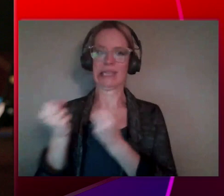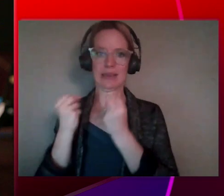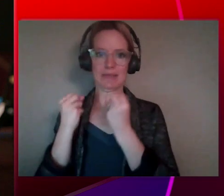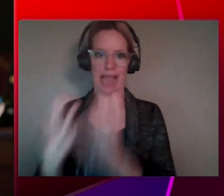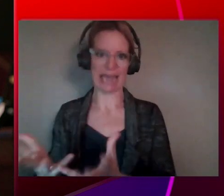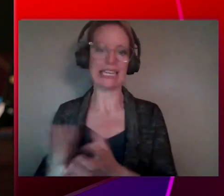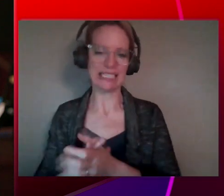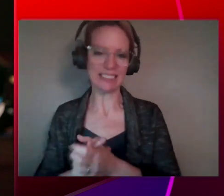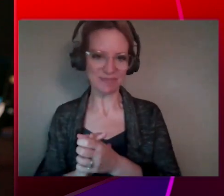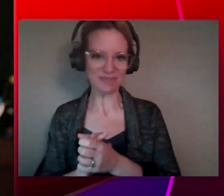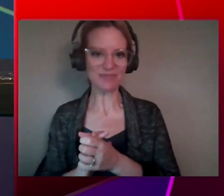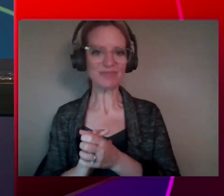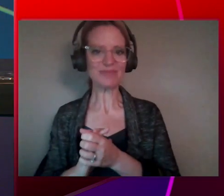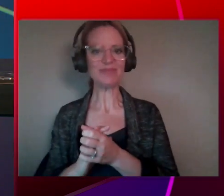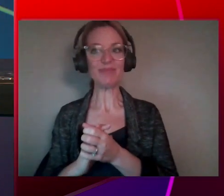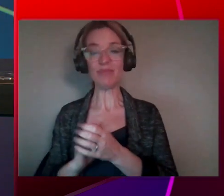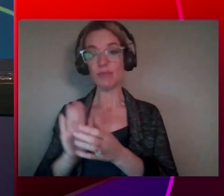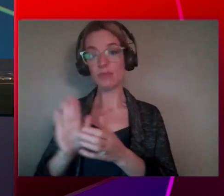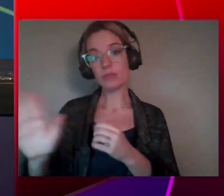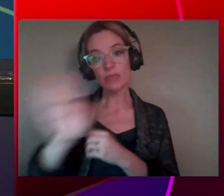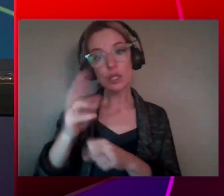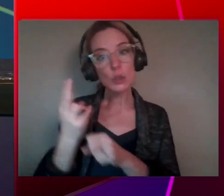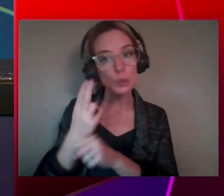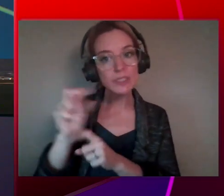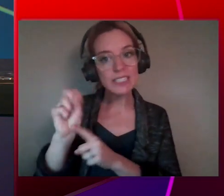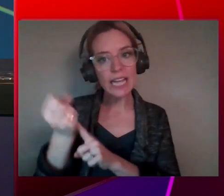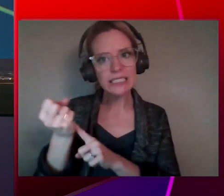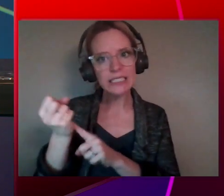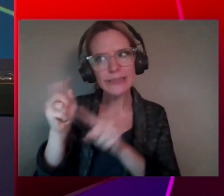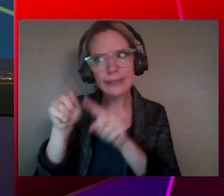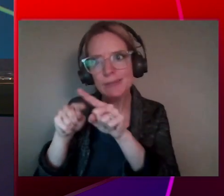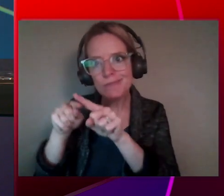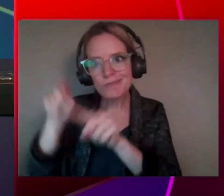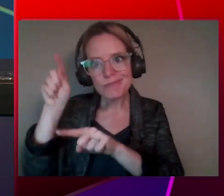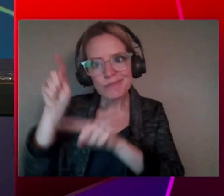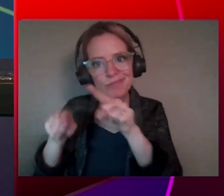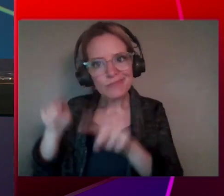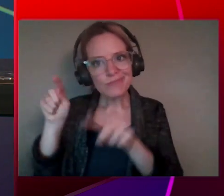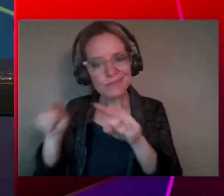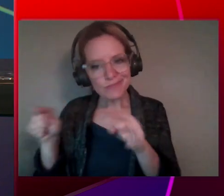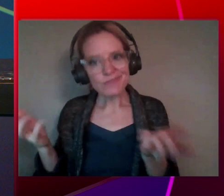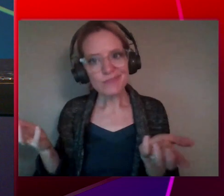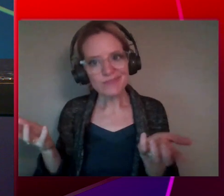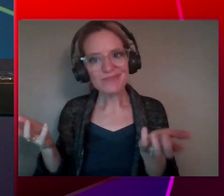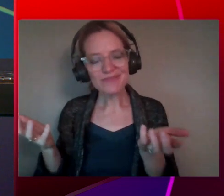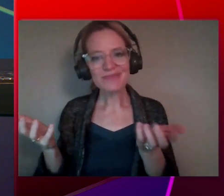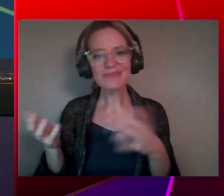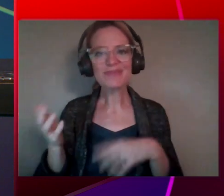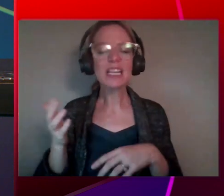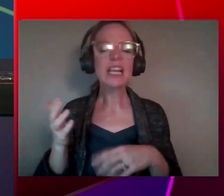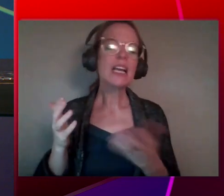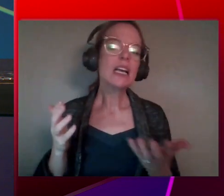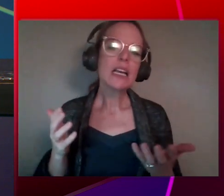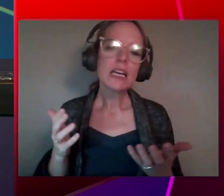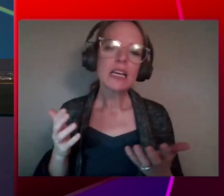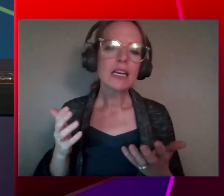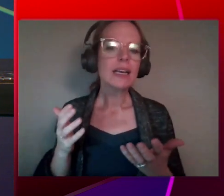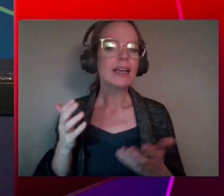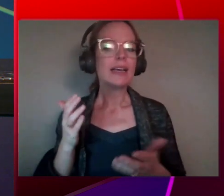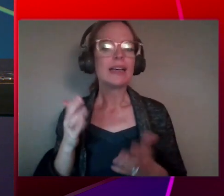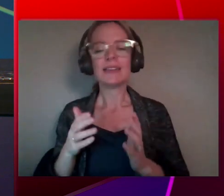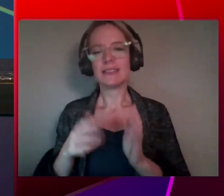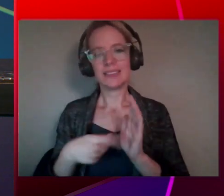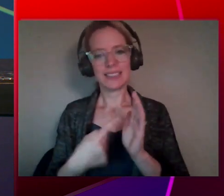different unique use cases, right? So like what you're bringing up, not necessarily new. Hey, I have a customer. My CEO wants a